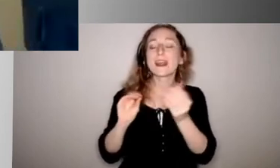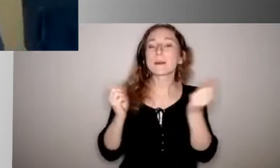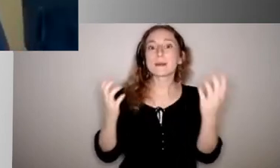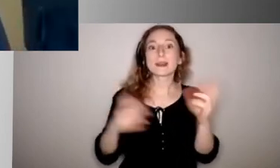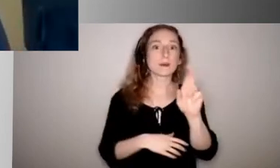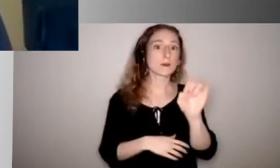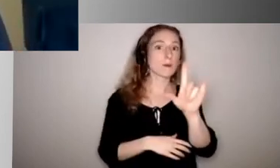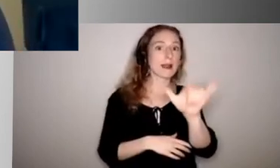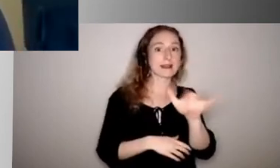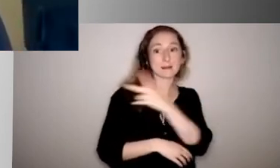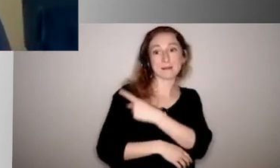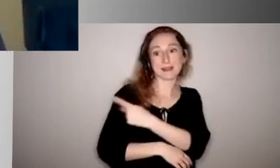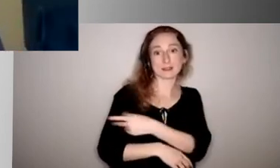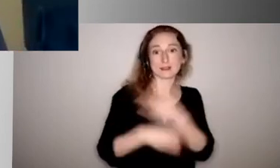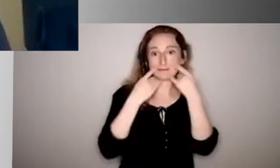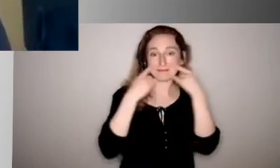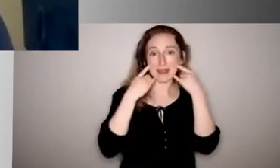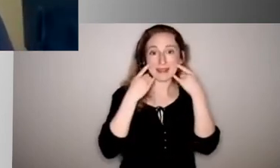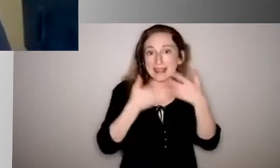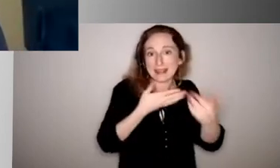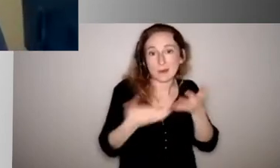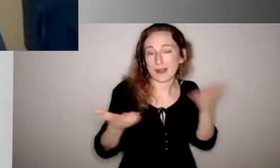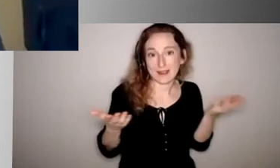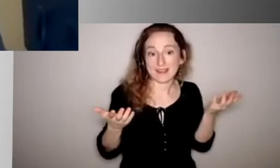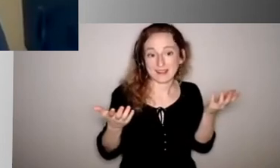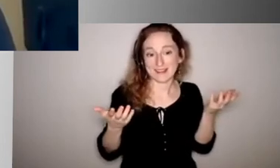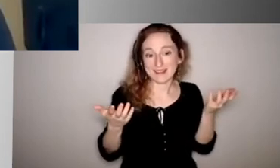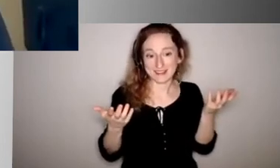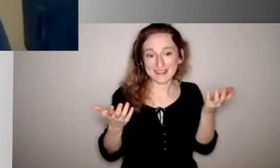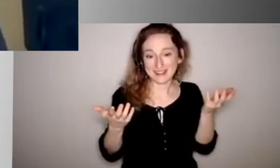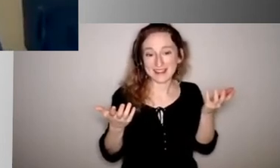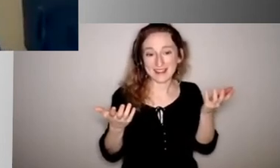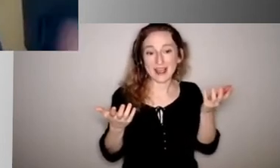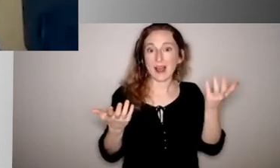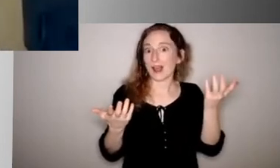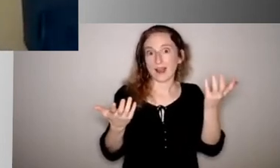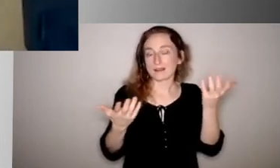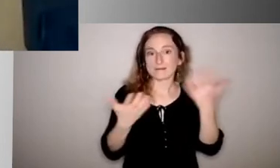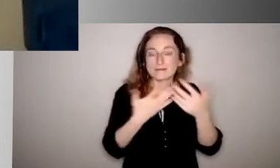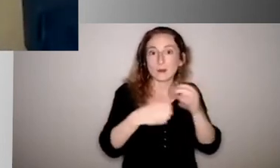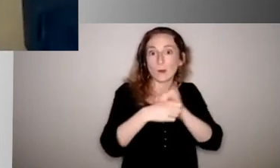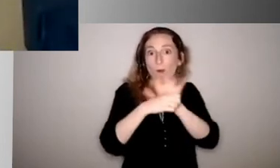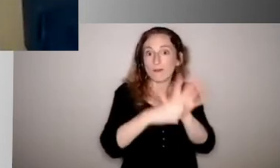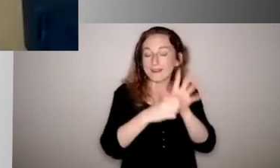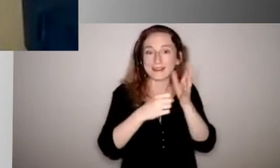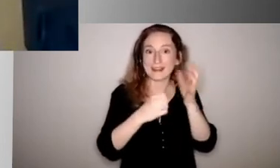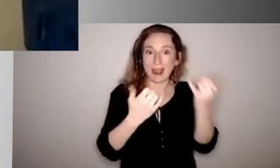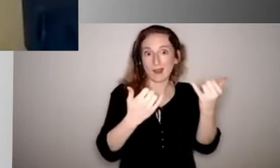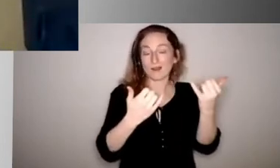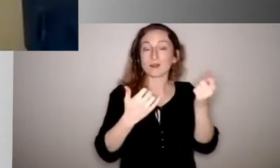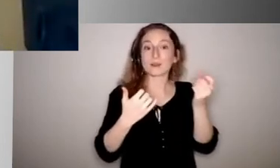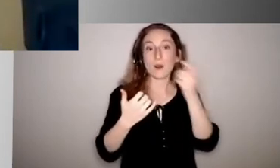patients wear masks all the time anyway, right? Prior to any COVID or any need for that in the community. So